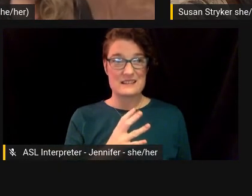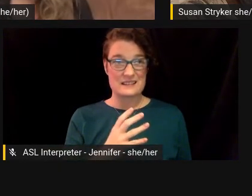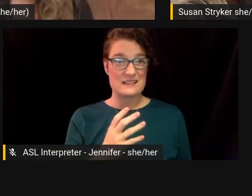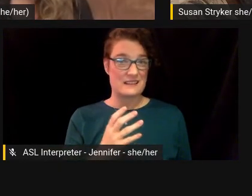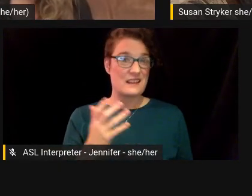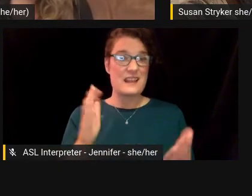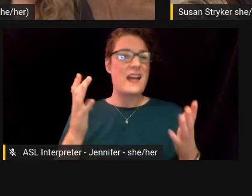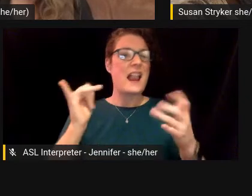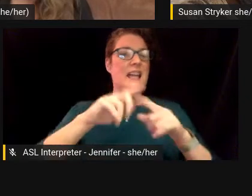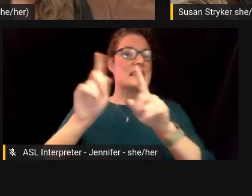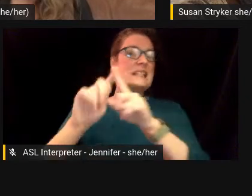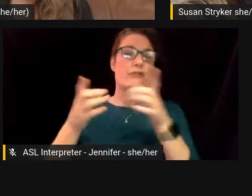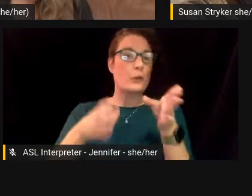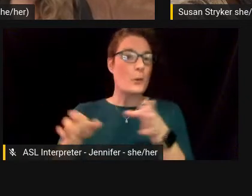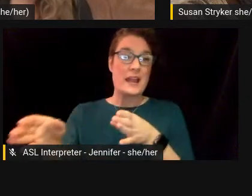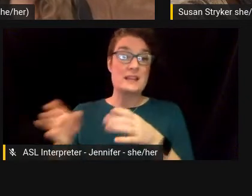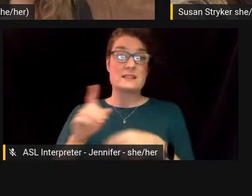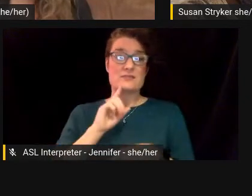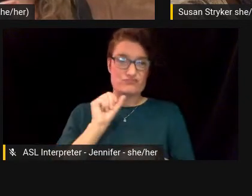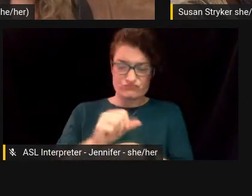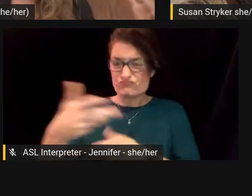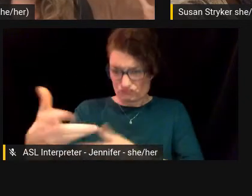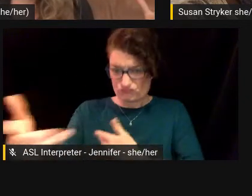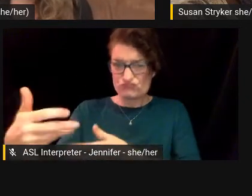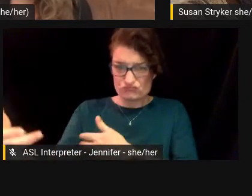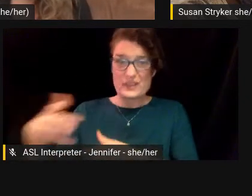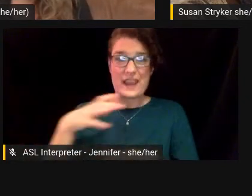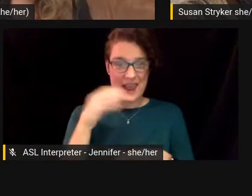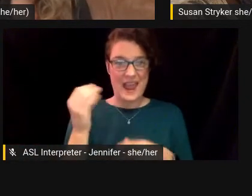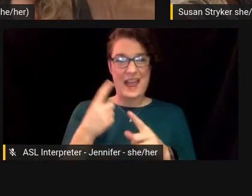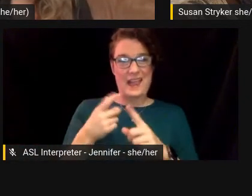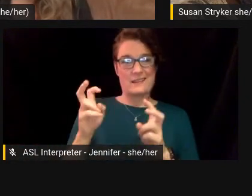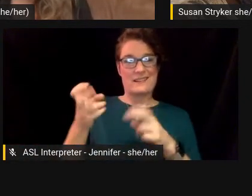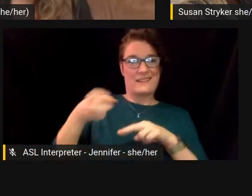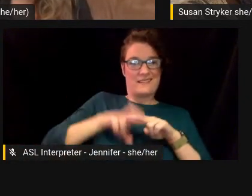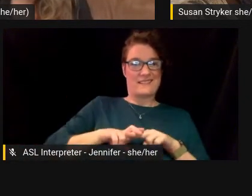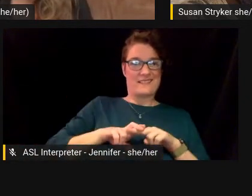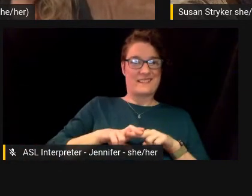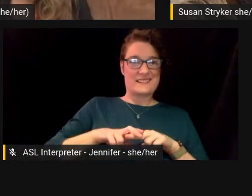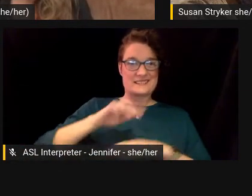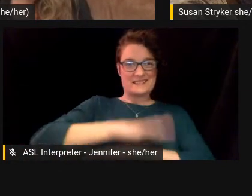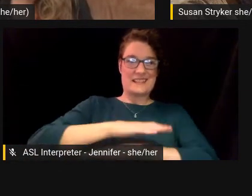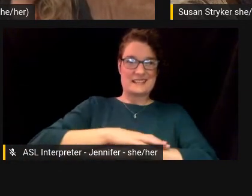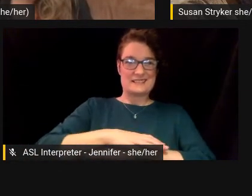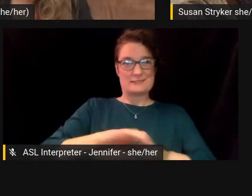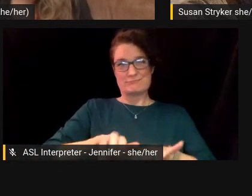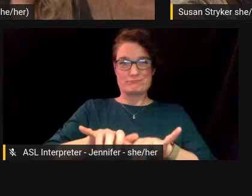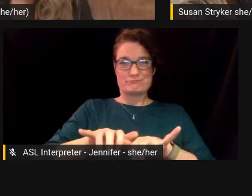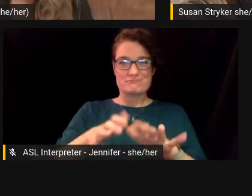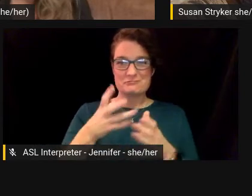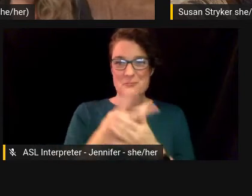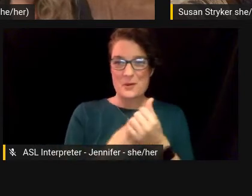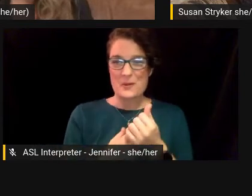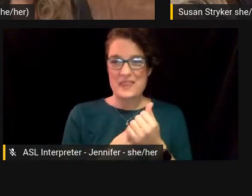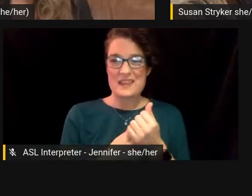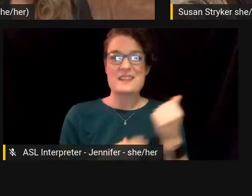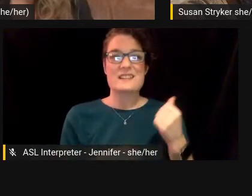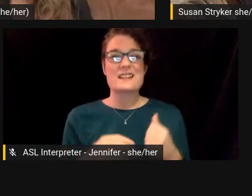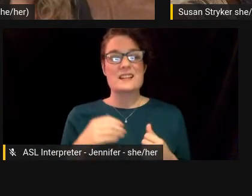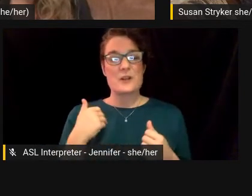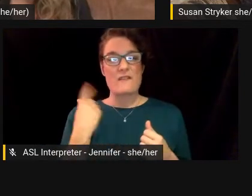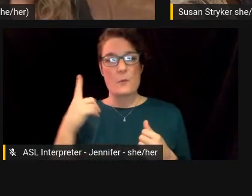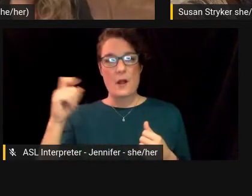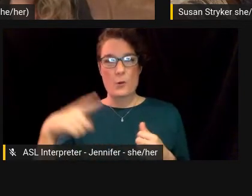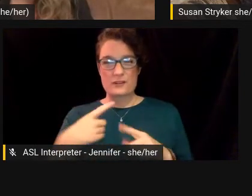in different ways, both super on the ground and, and from the office. So I would love for you to talk a little bit more. We got a question